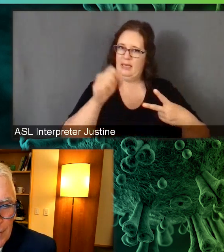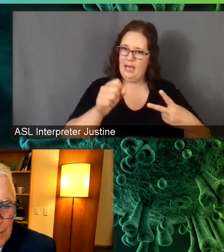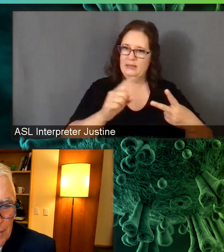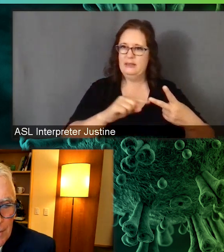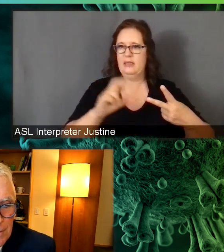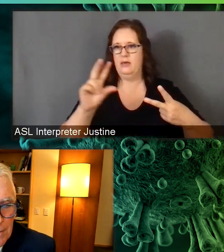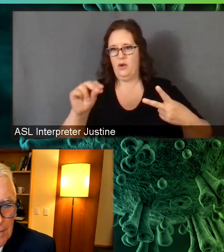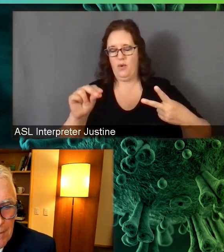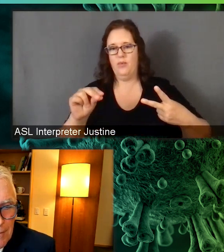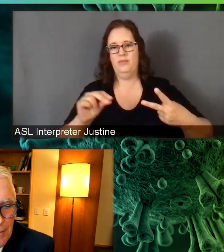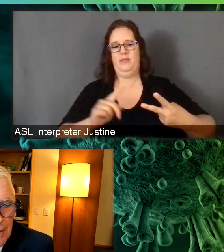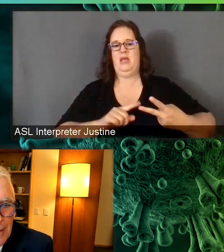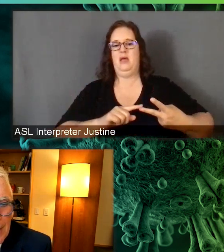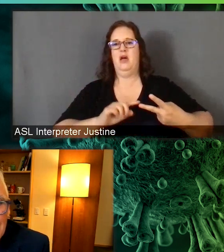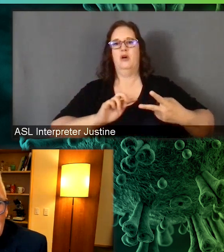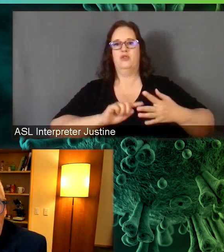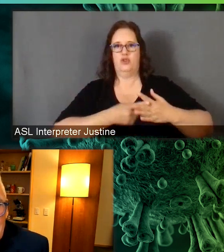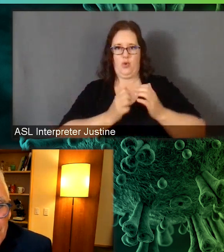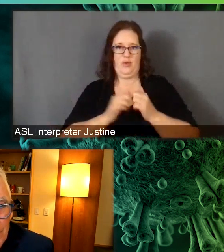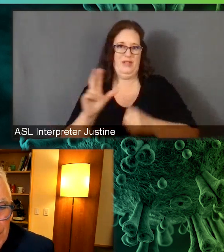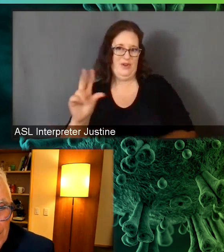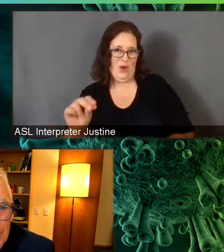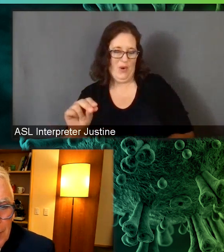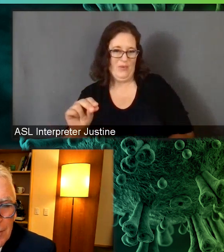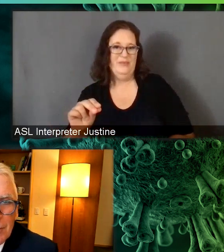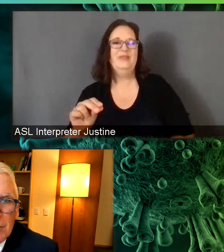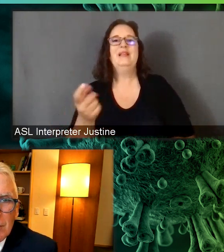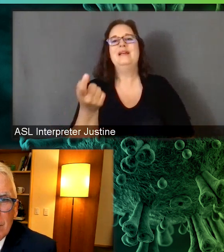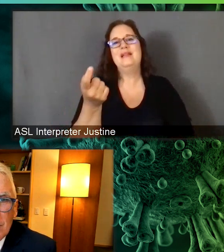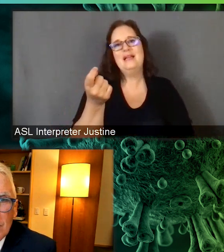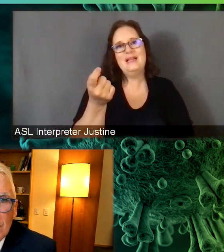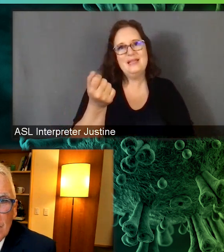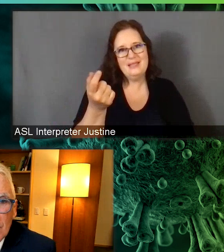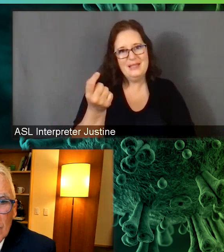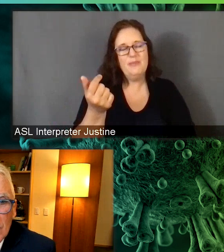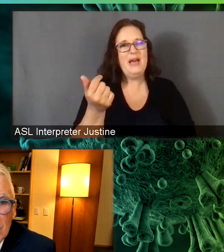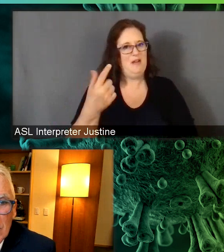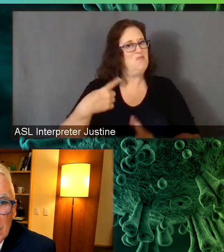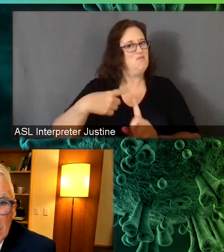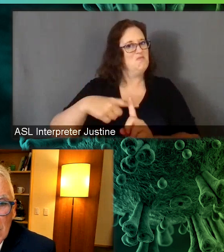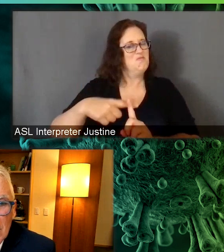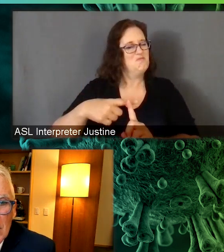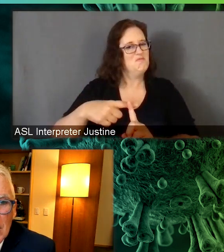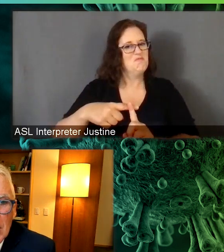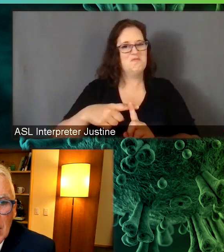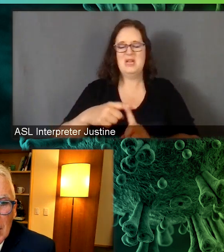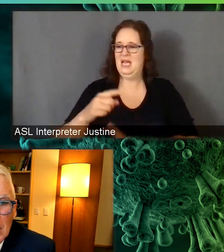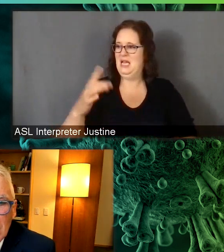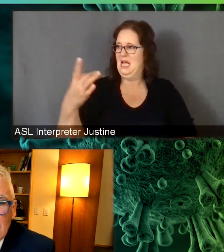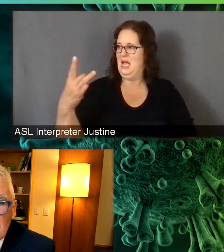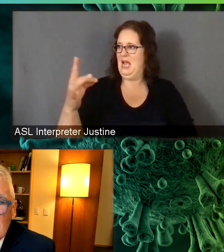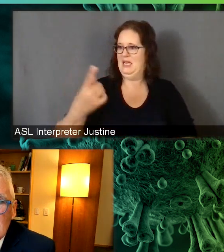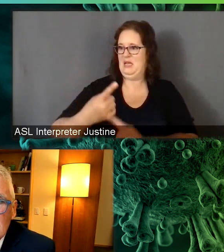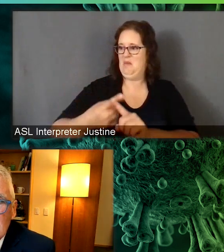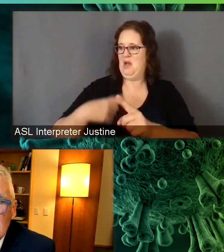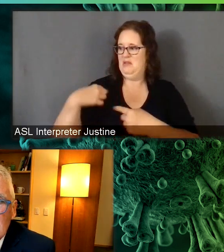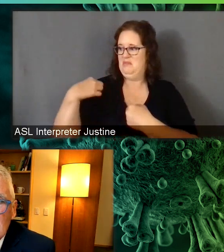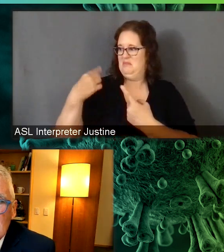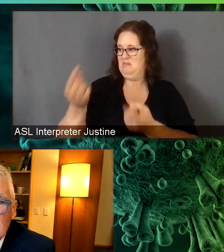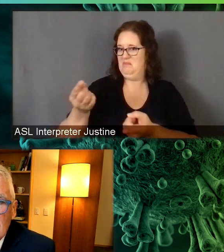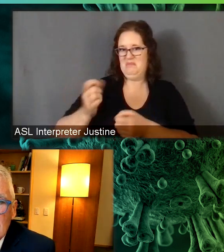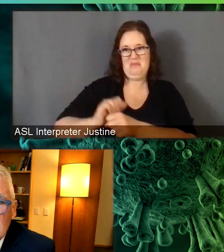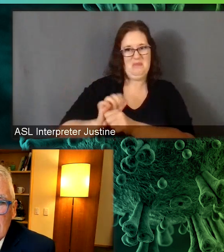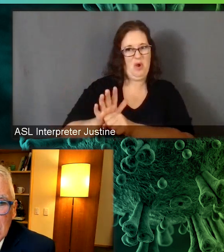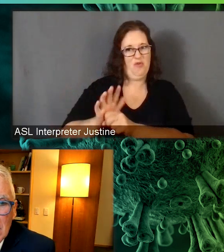it is a little bit of a silver lining. I mean, we're more than 18 months into this pandemic, and we have a lot of information about how to